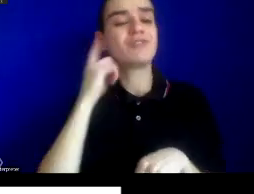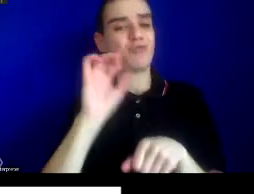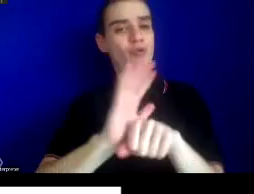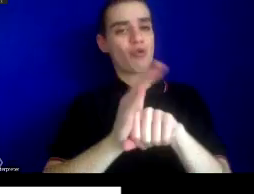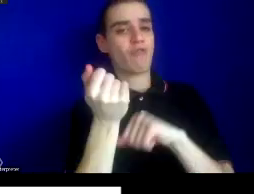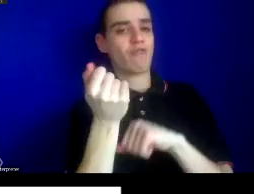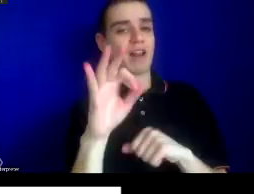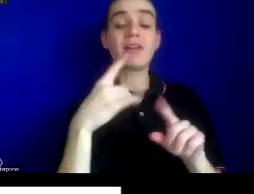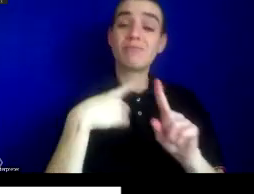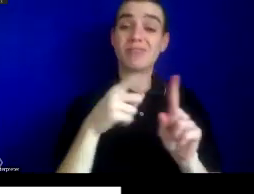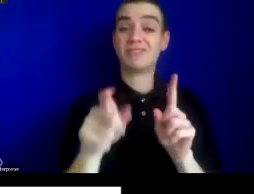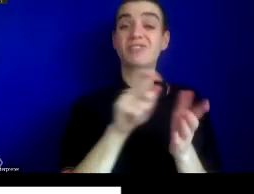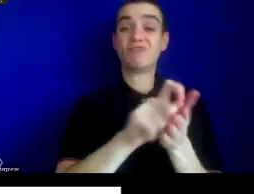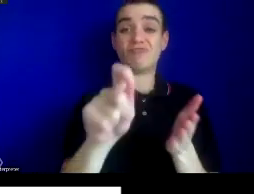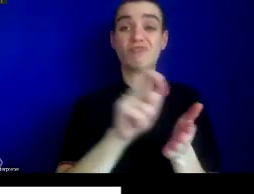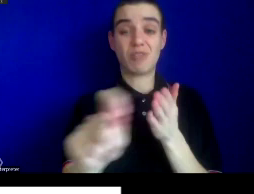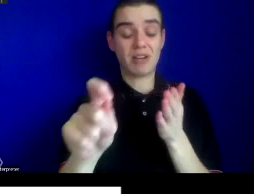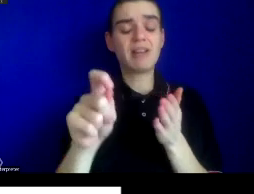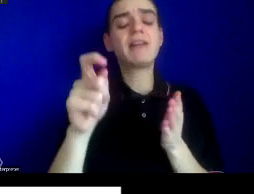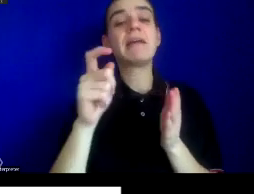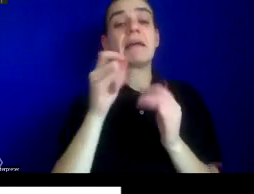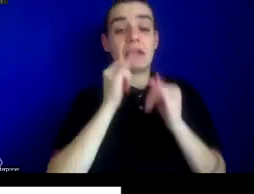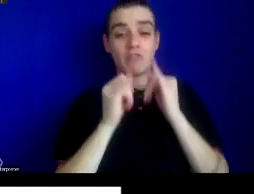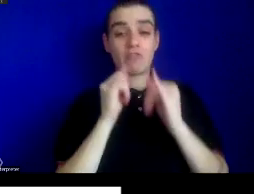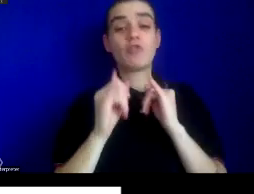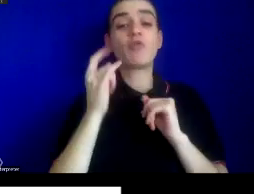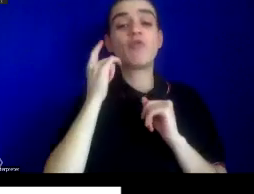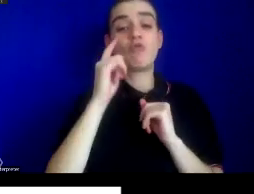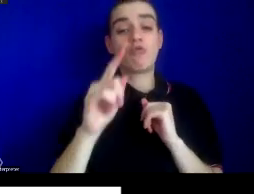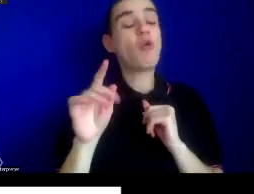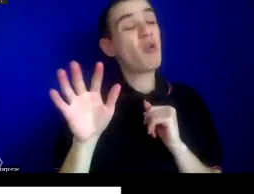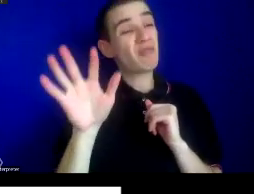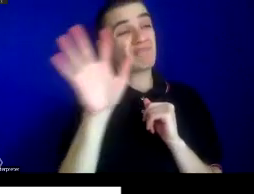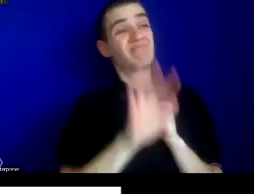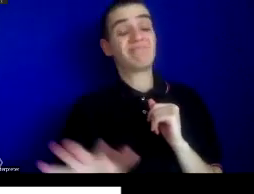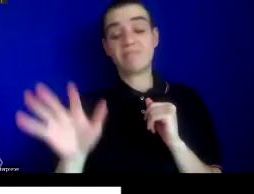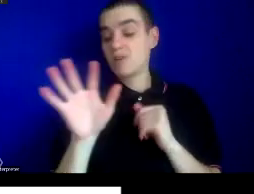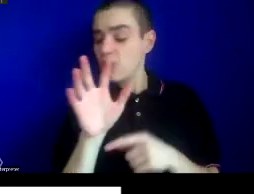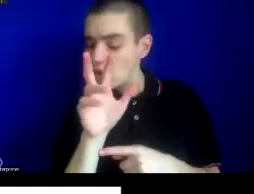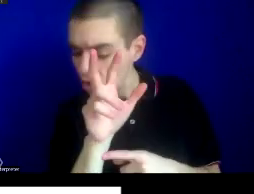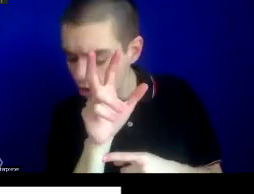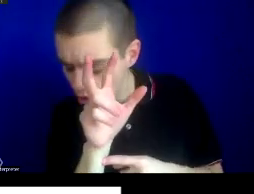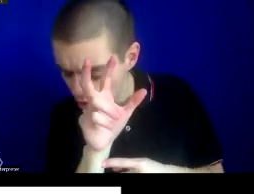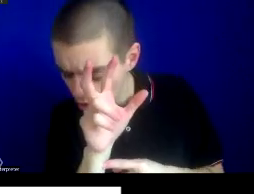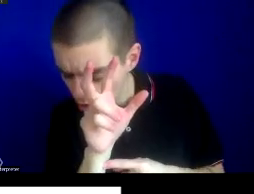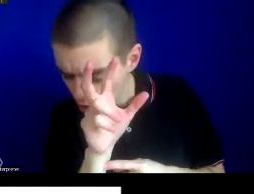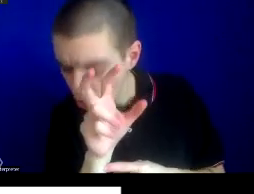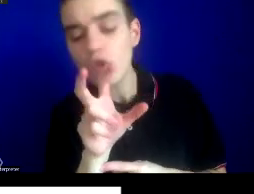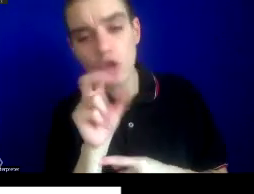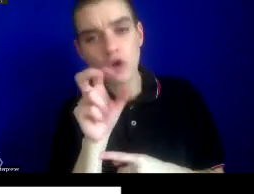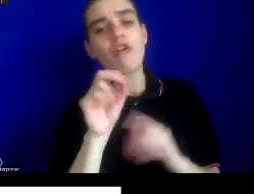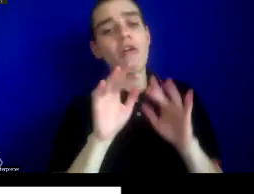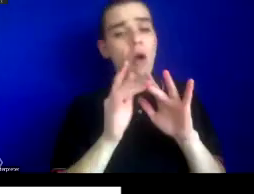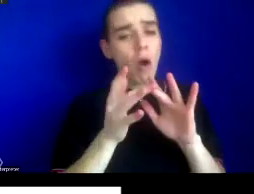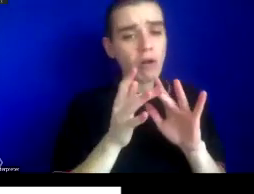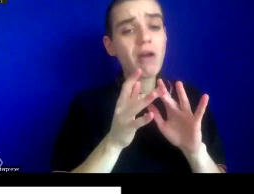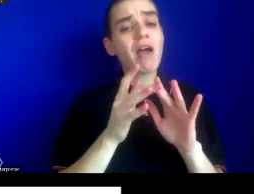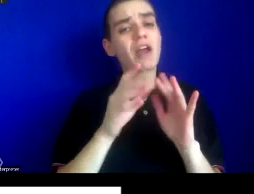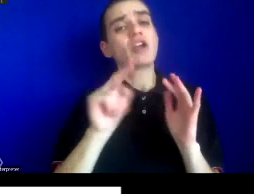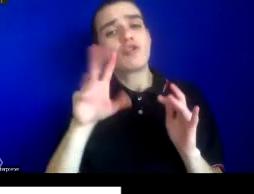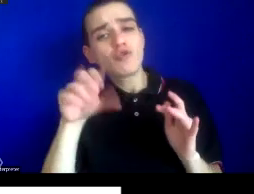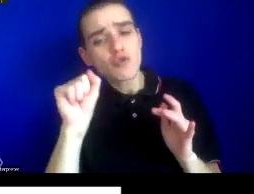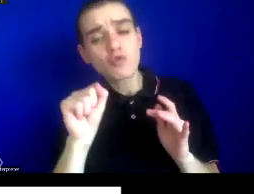for or been interviewed for roughly 30 print online and television news reports by outlets including CNN,